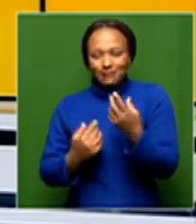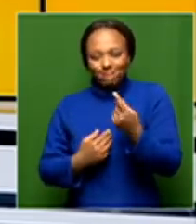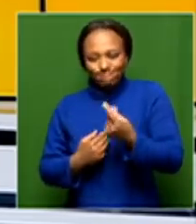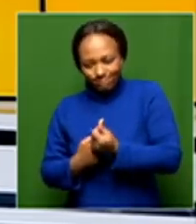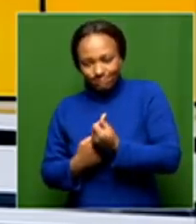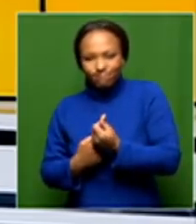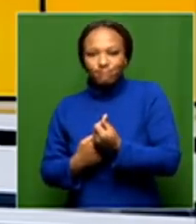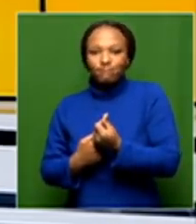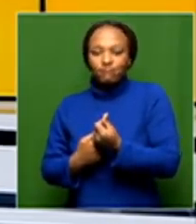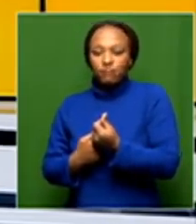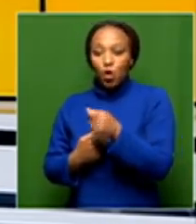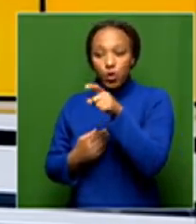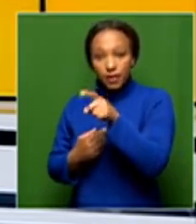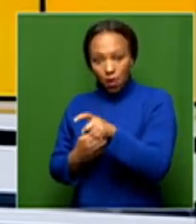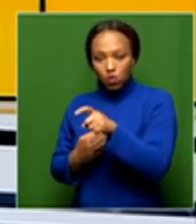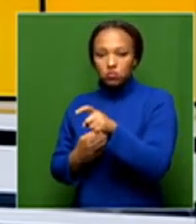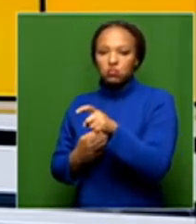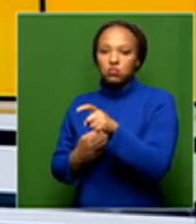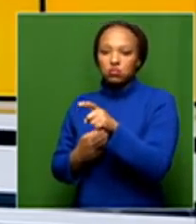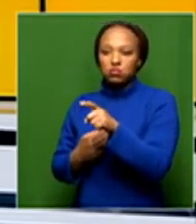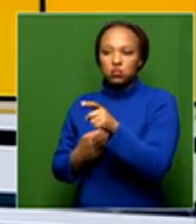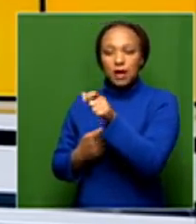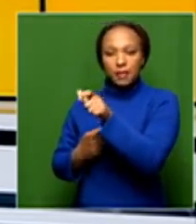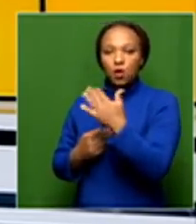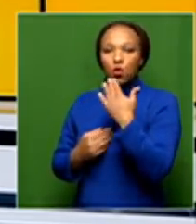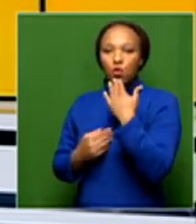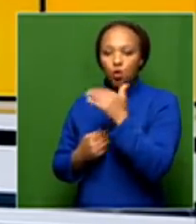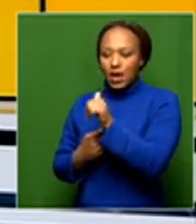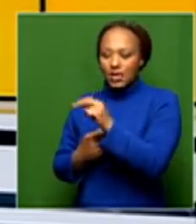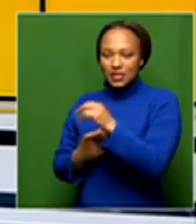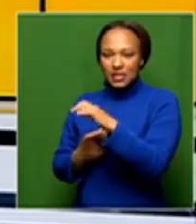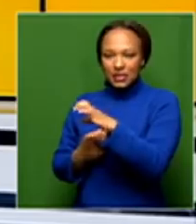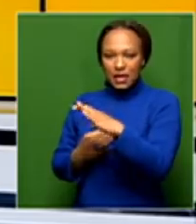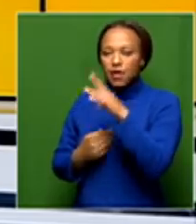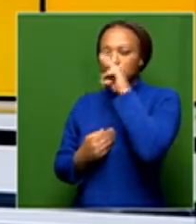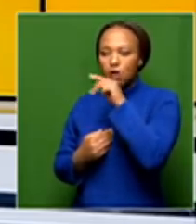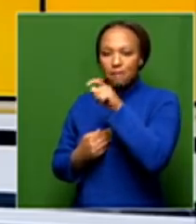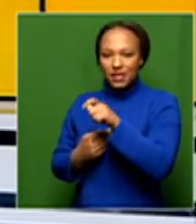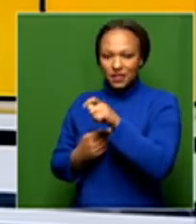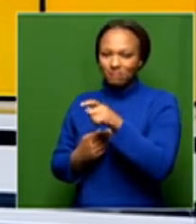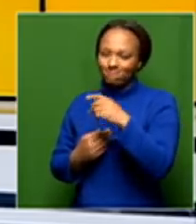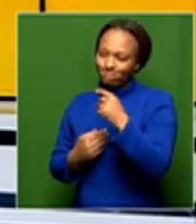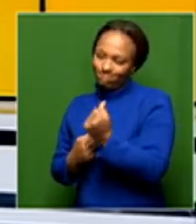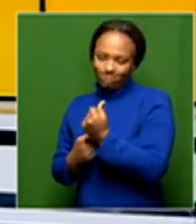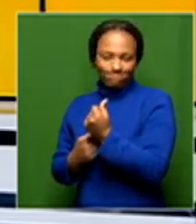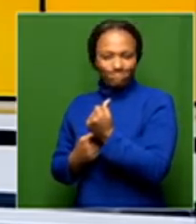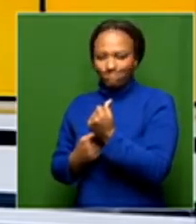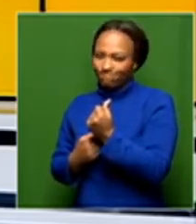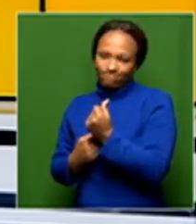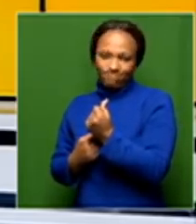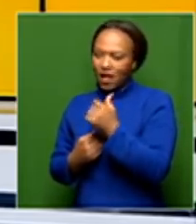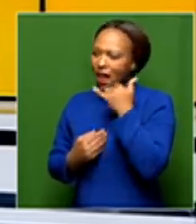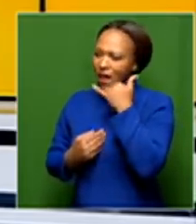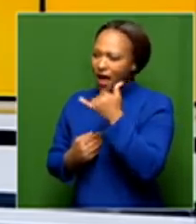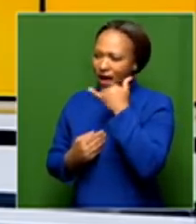unfortunately, we were meant to be joined by the ANC Eastern Cape Provincial Spokesperson, but unfortunately, we cannot